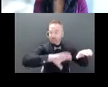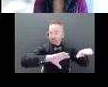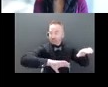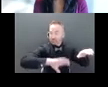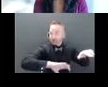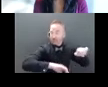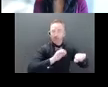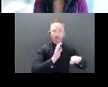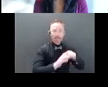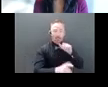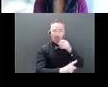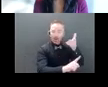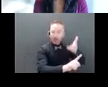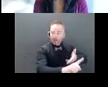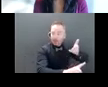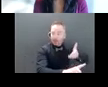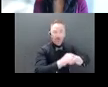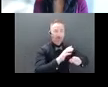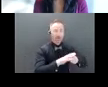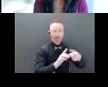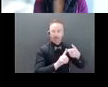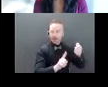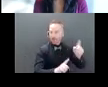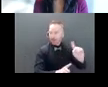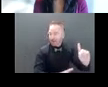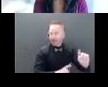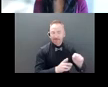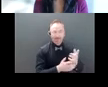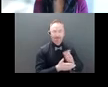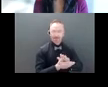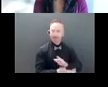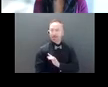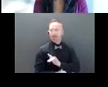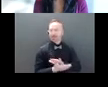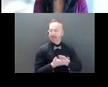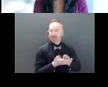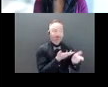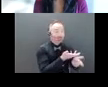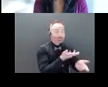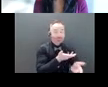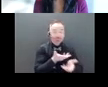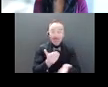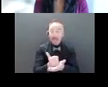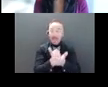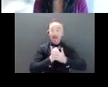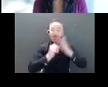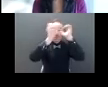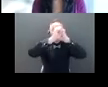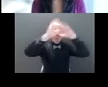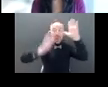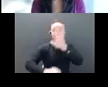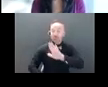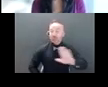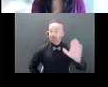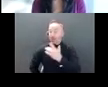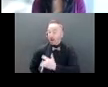to interact with our attendees to get a little bit of a vision of where you're all coming from across the province, across the country,